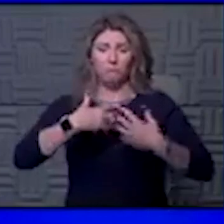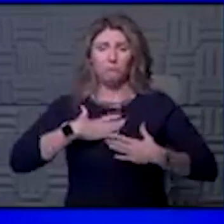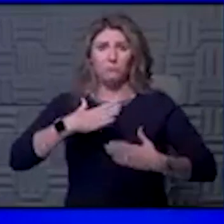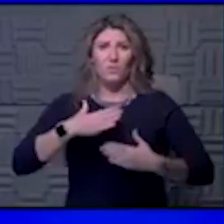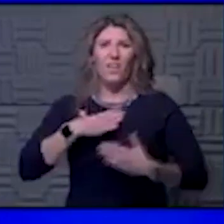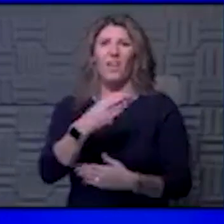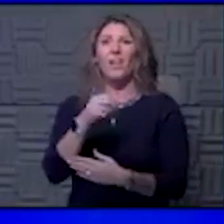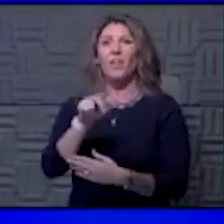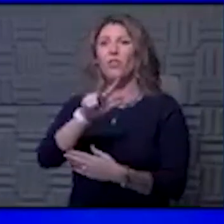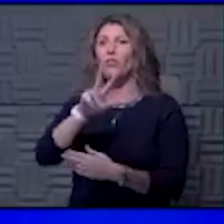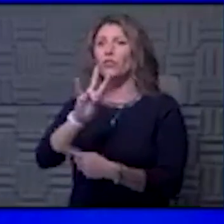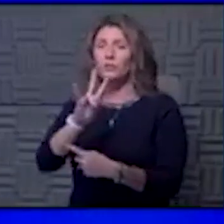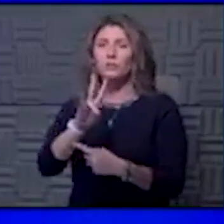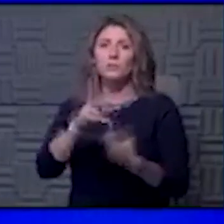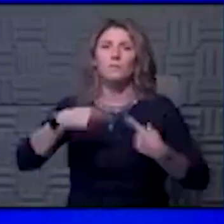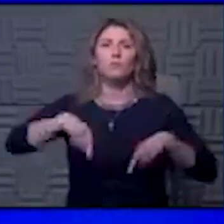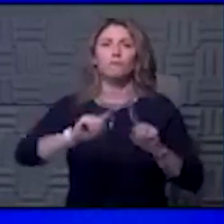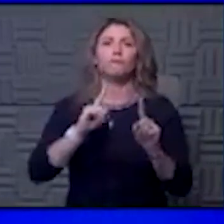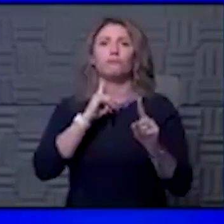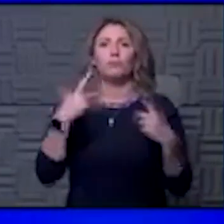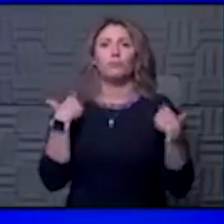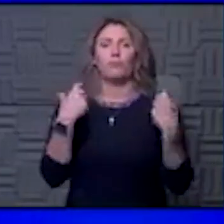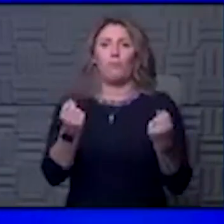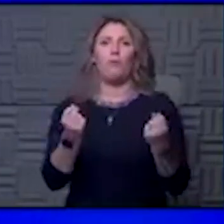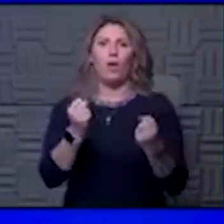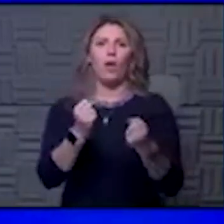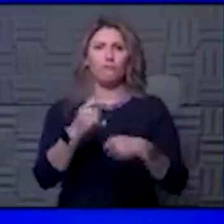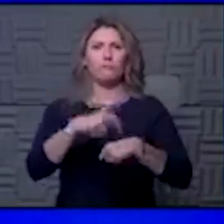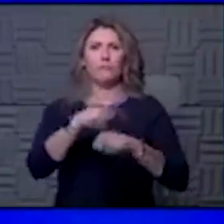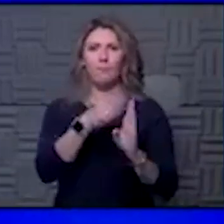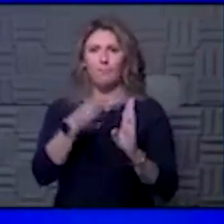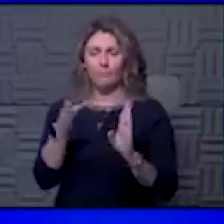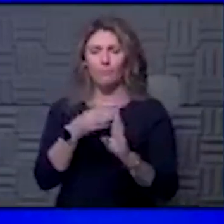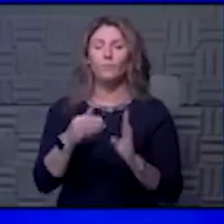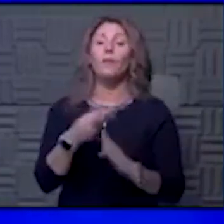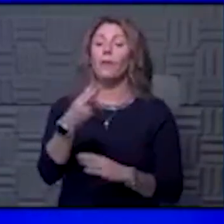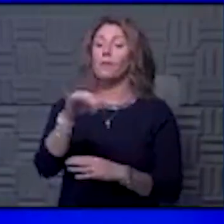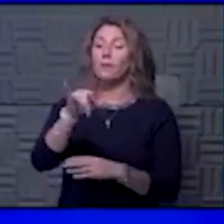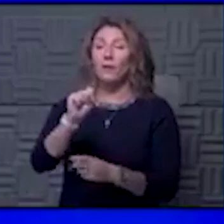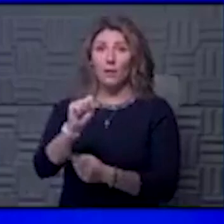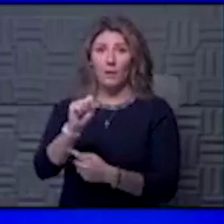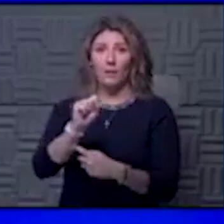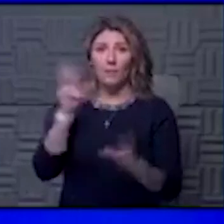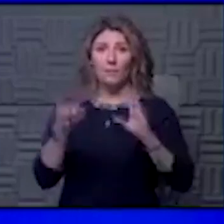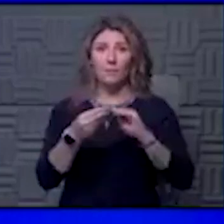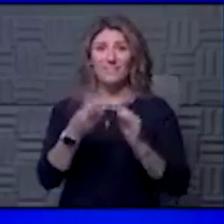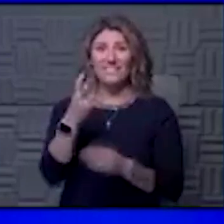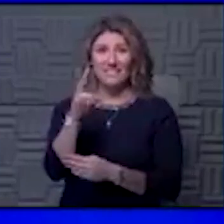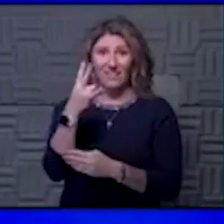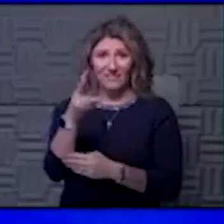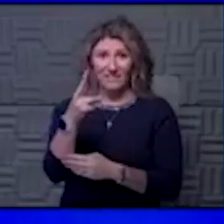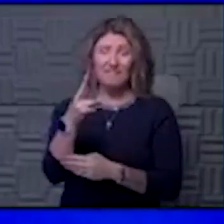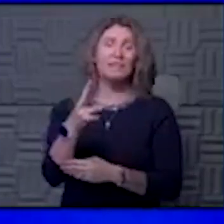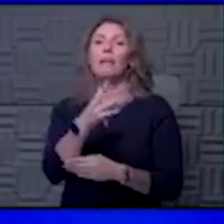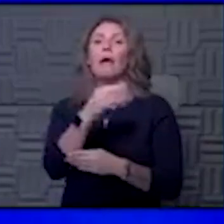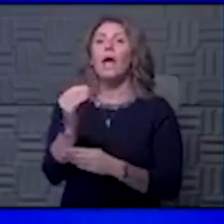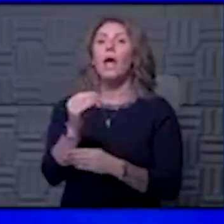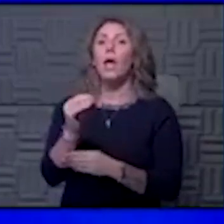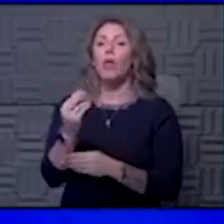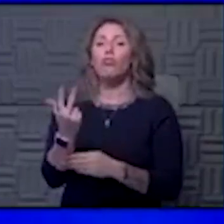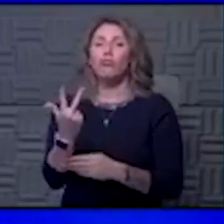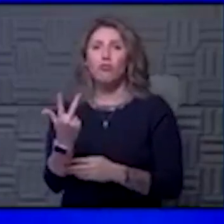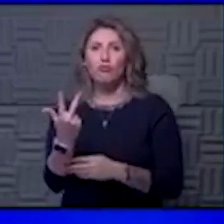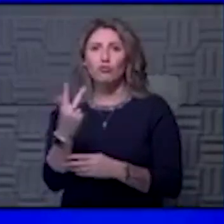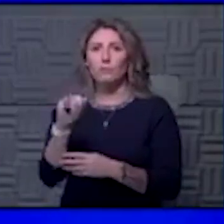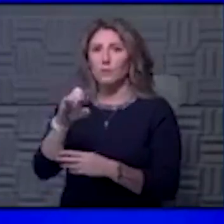otherwise in that recovery period. And Hayes has 17 total patients in the hospital, 13 acute, and then